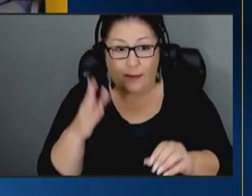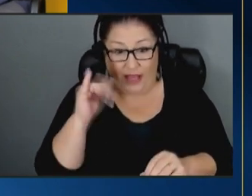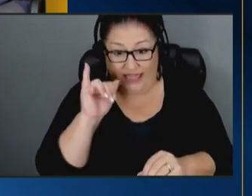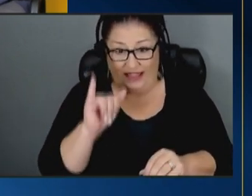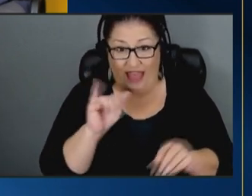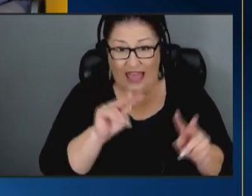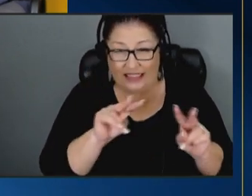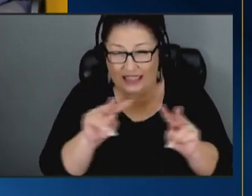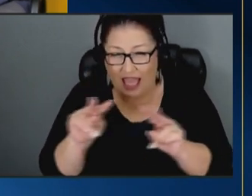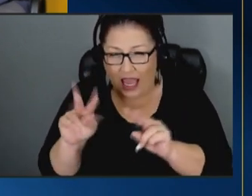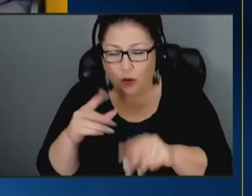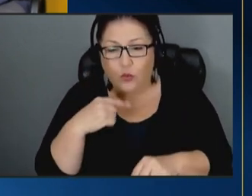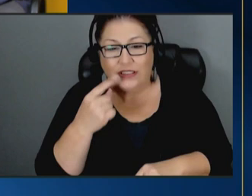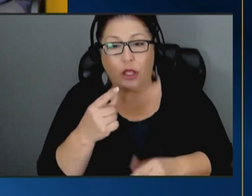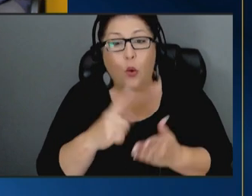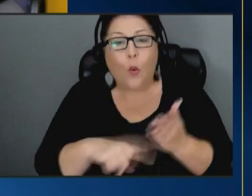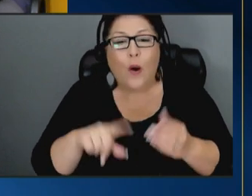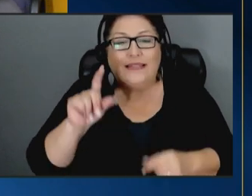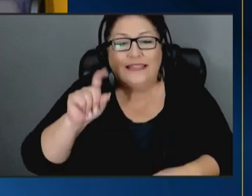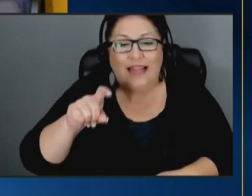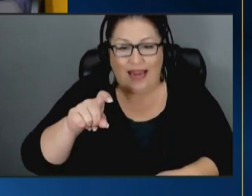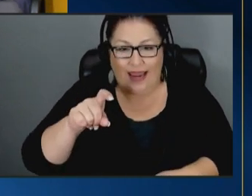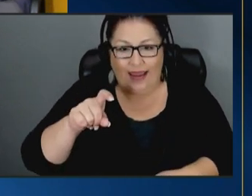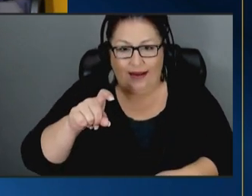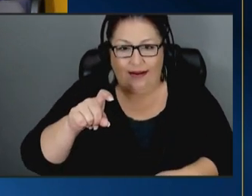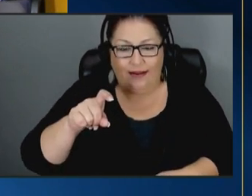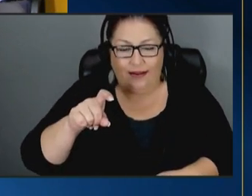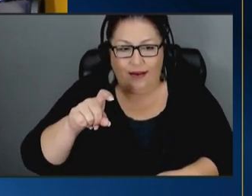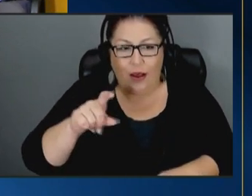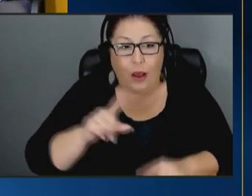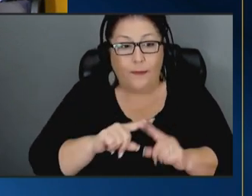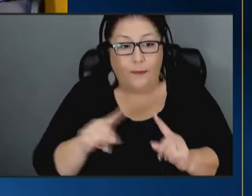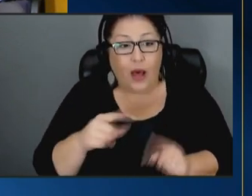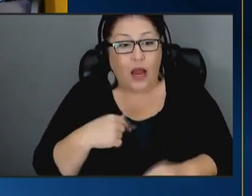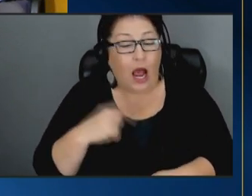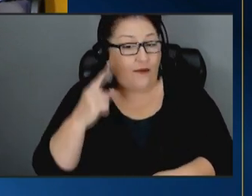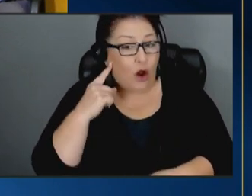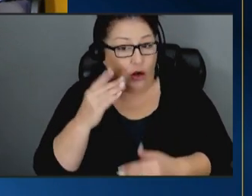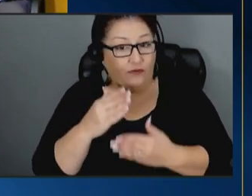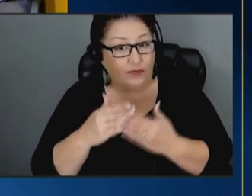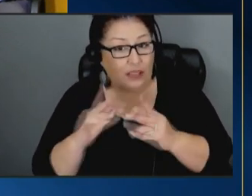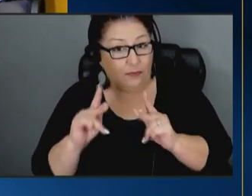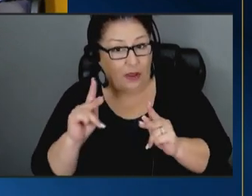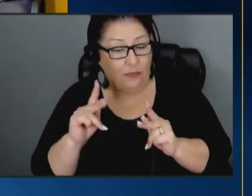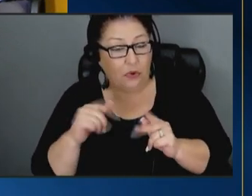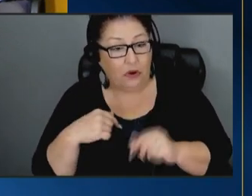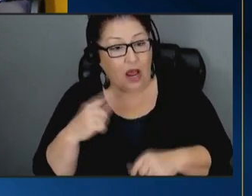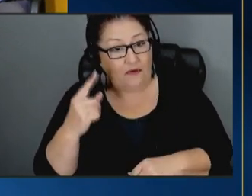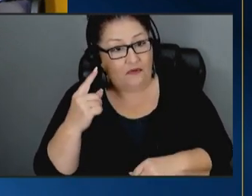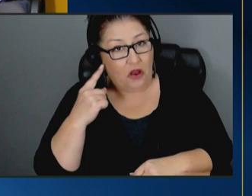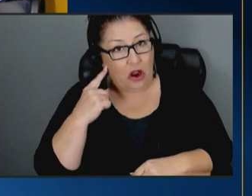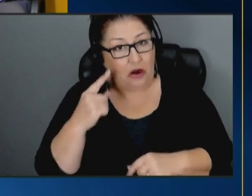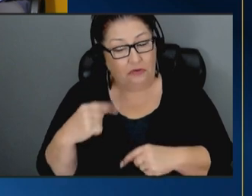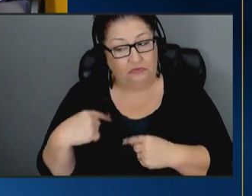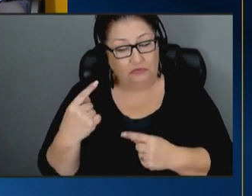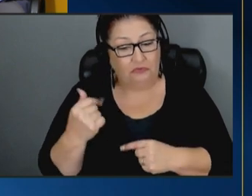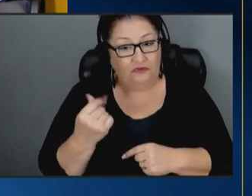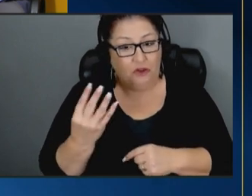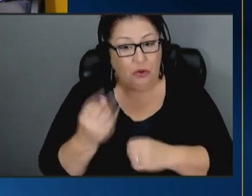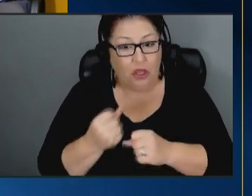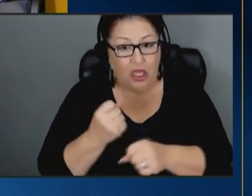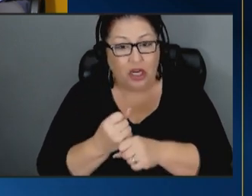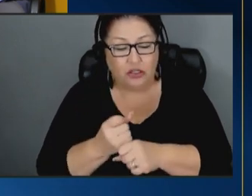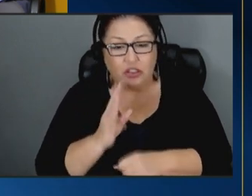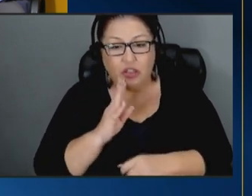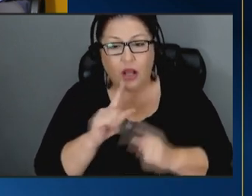you what the need is but what i've heard from some and i've heard from some for past couple of years uh talk